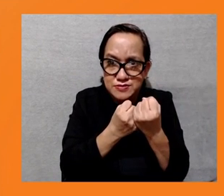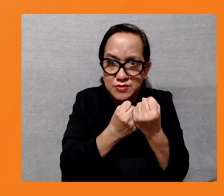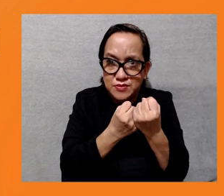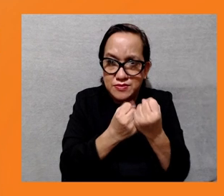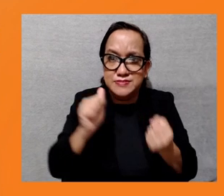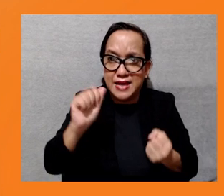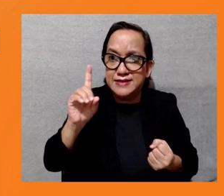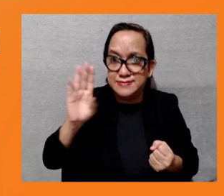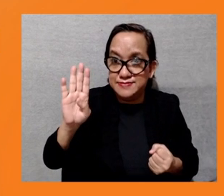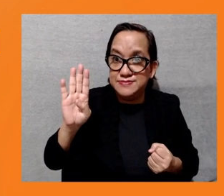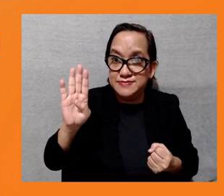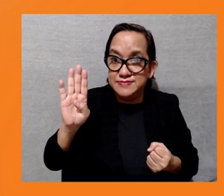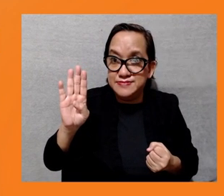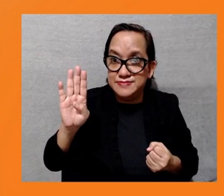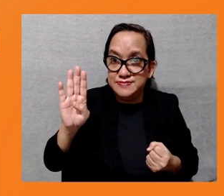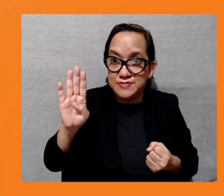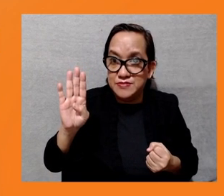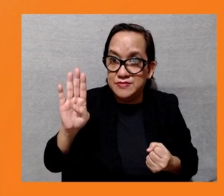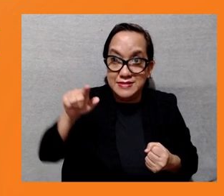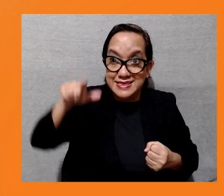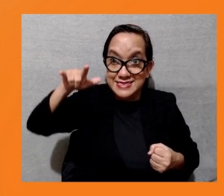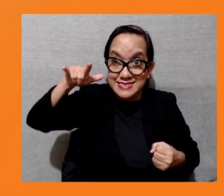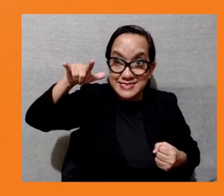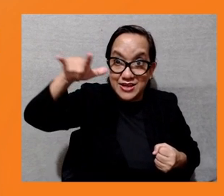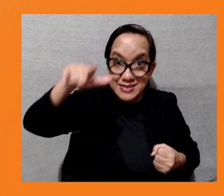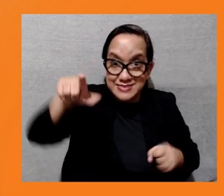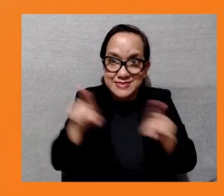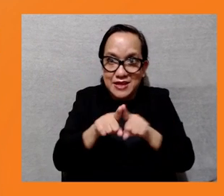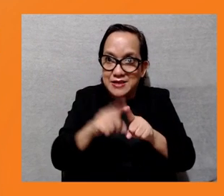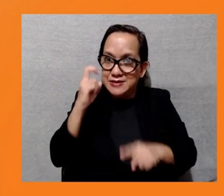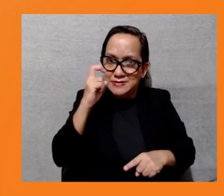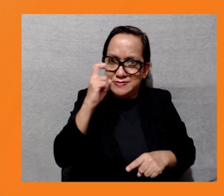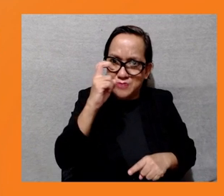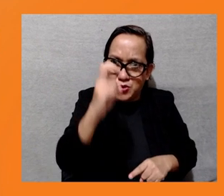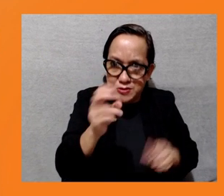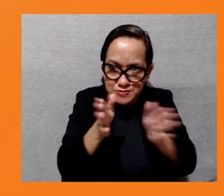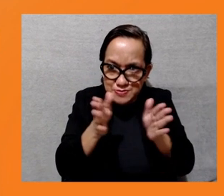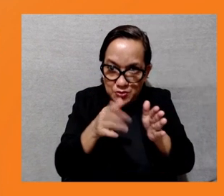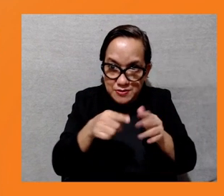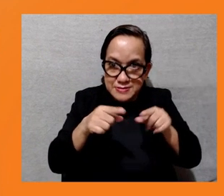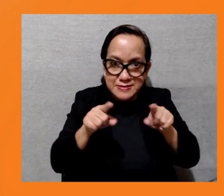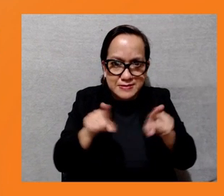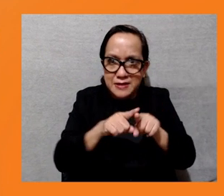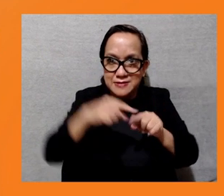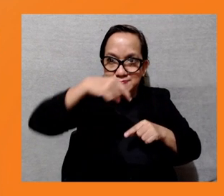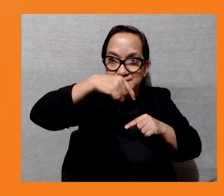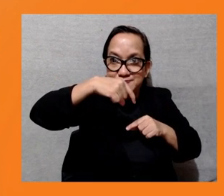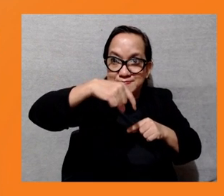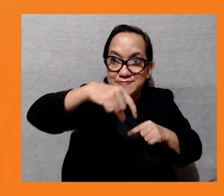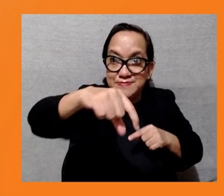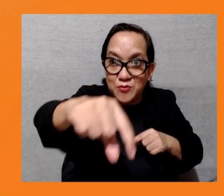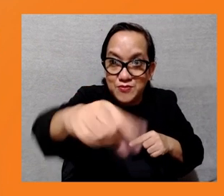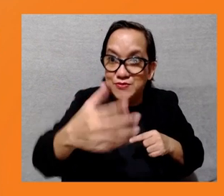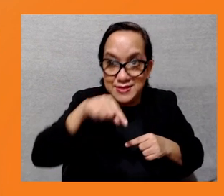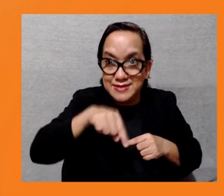And it caters of course to a very small percentage of this burgeoning city. The impacts of climate change are